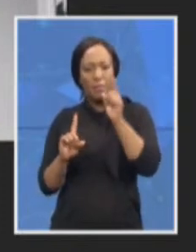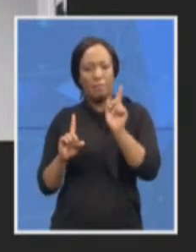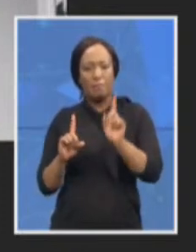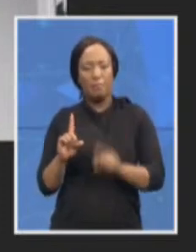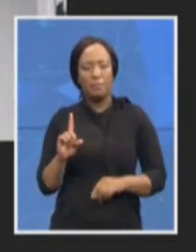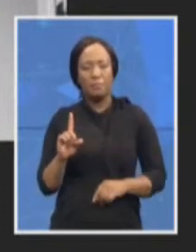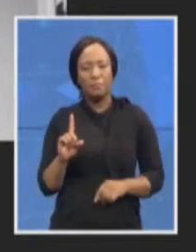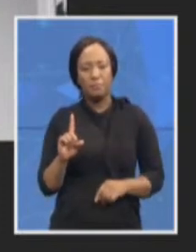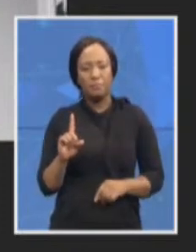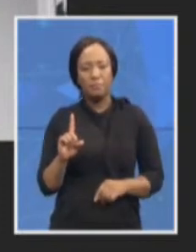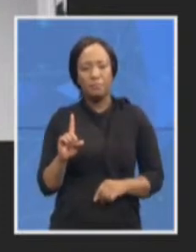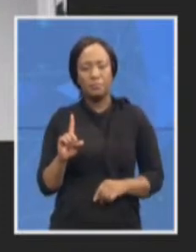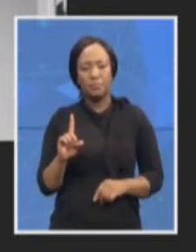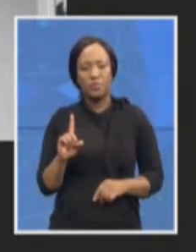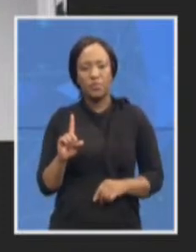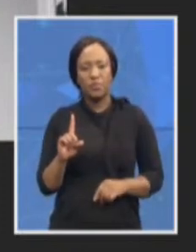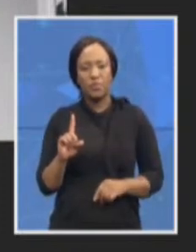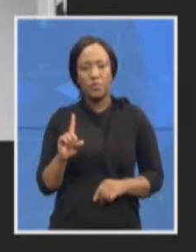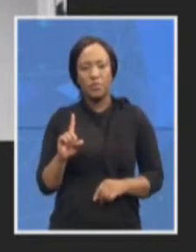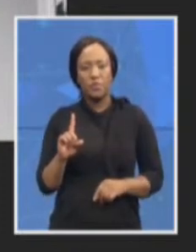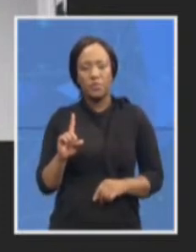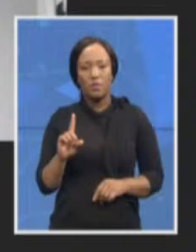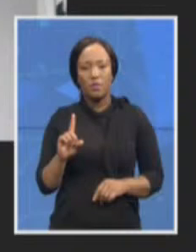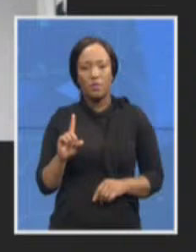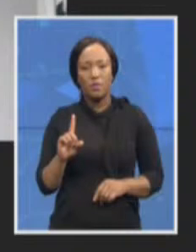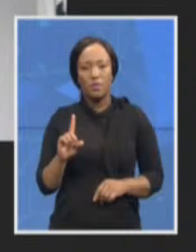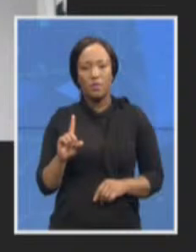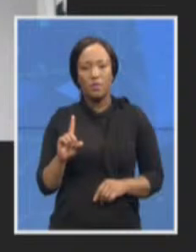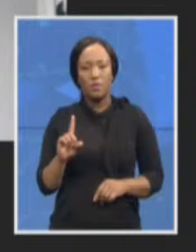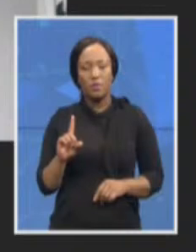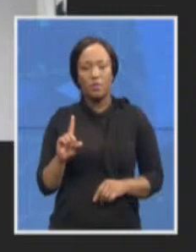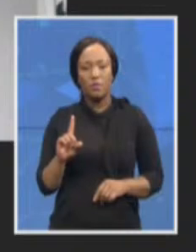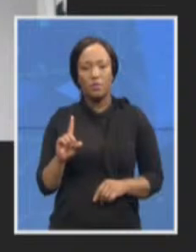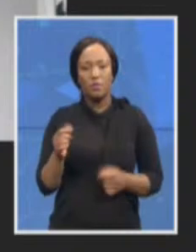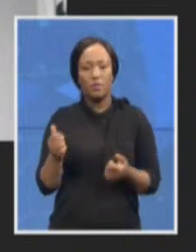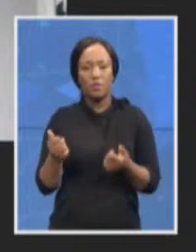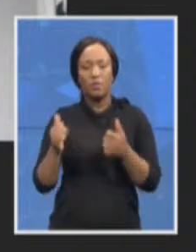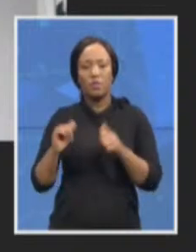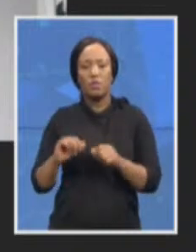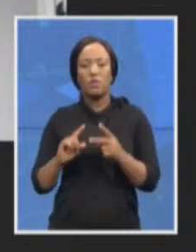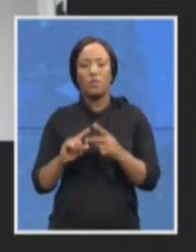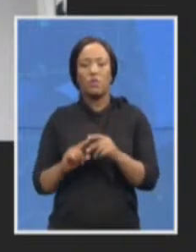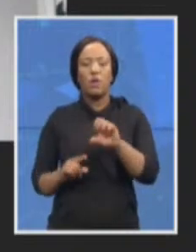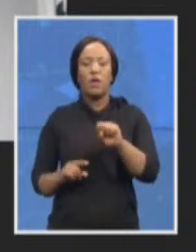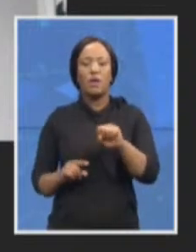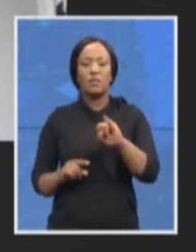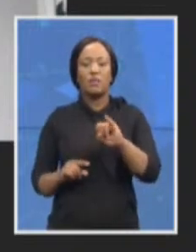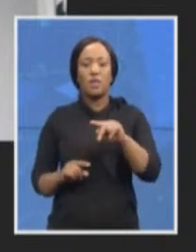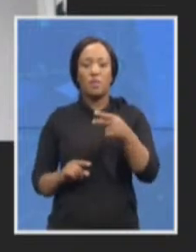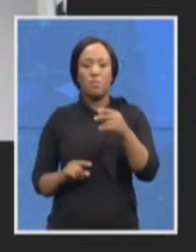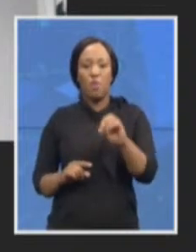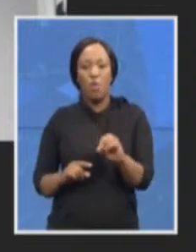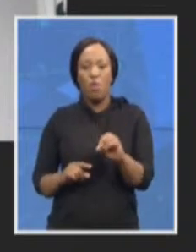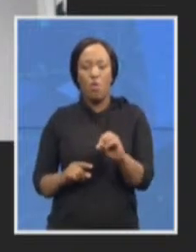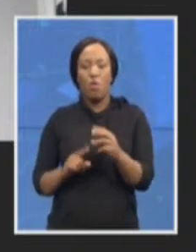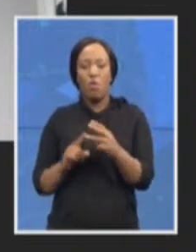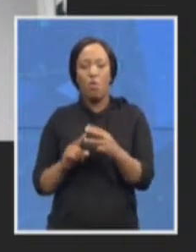OK maybe let's move on to Sipo Masondo Mandy Winner and then Erin Bates please.